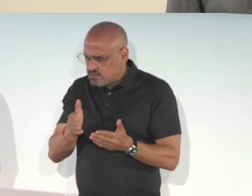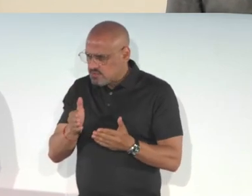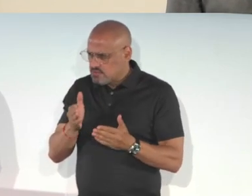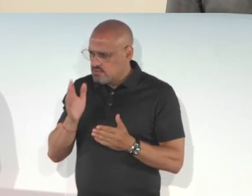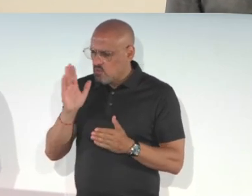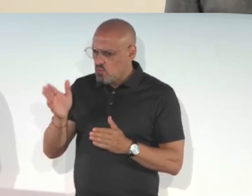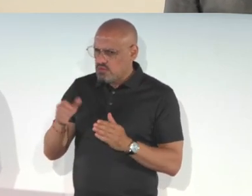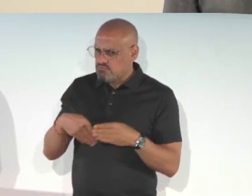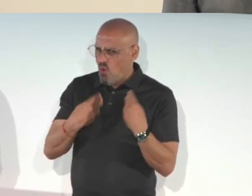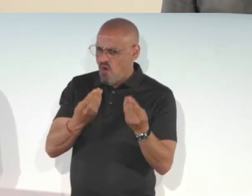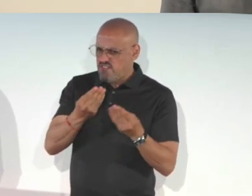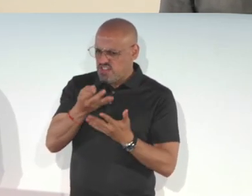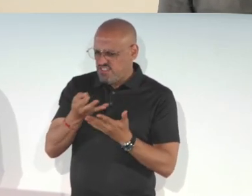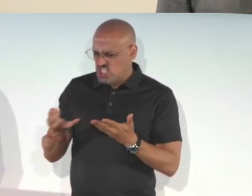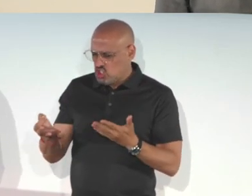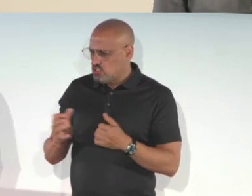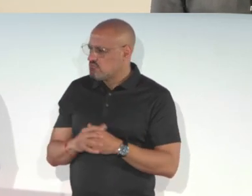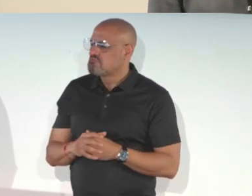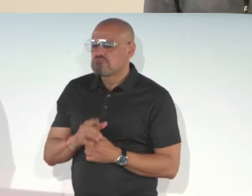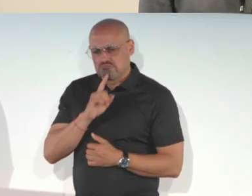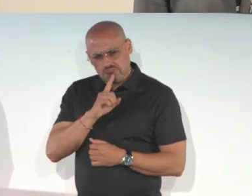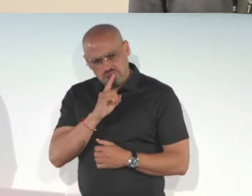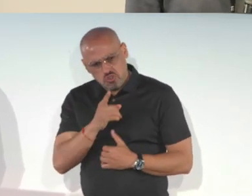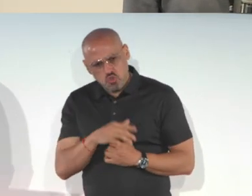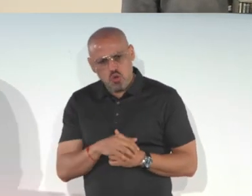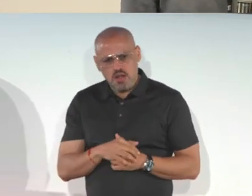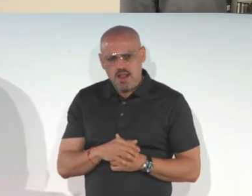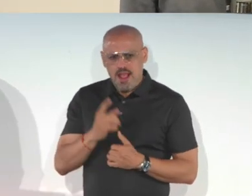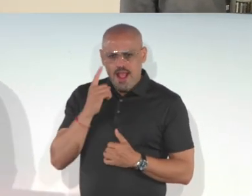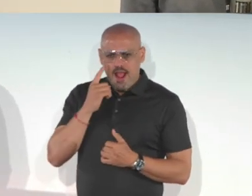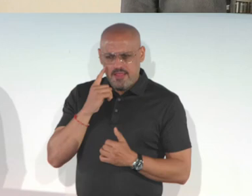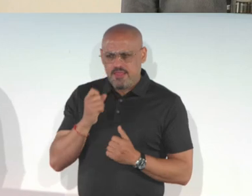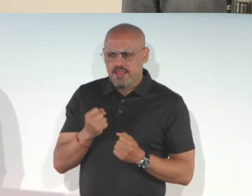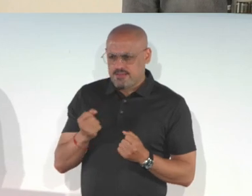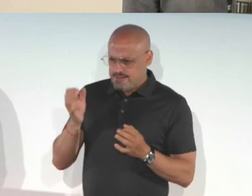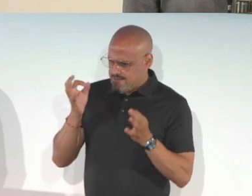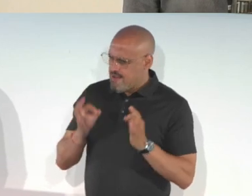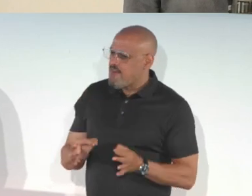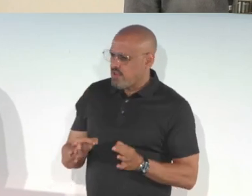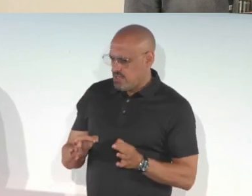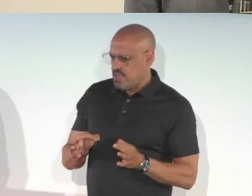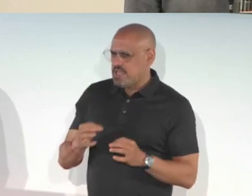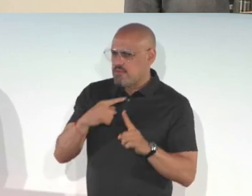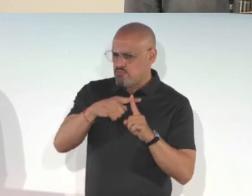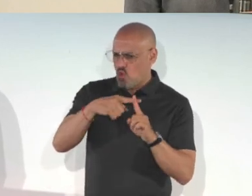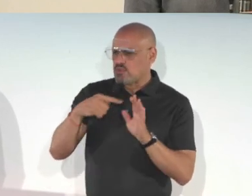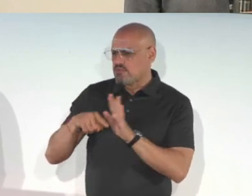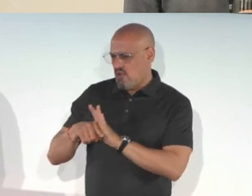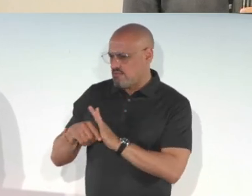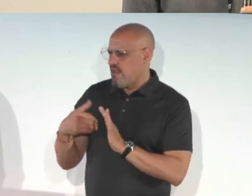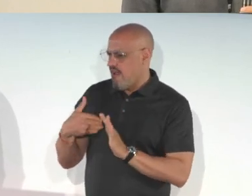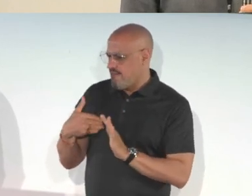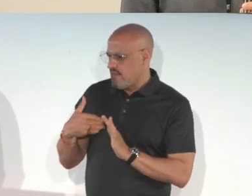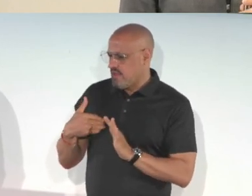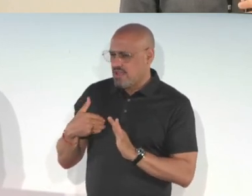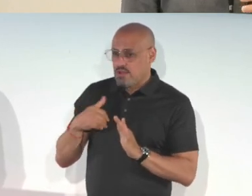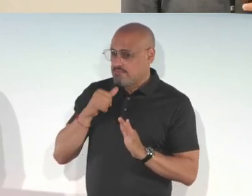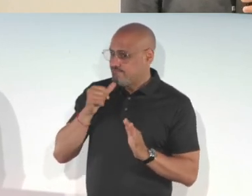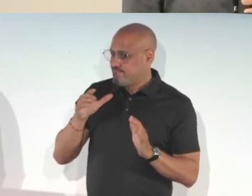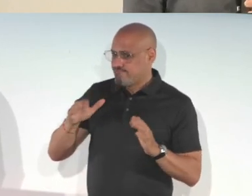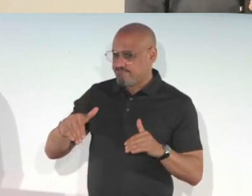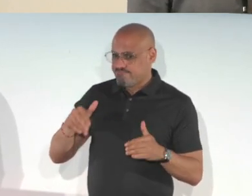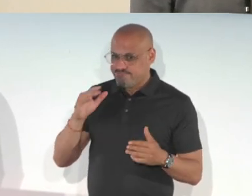pros and cons of the headset, like, what areas would be important to focus on that would be helpful for these features? Sure.